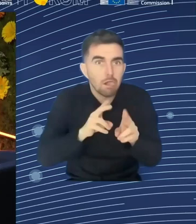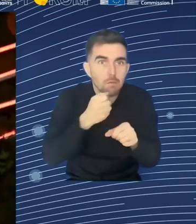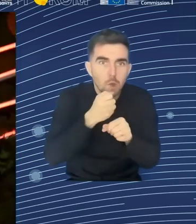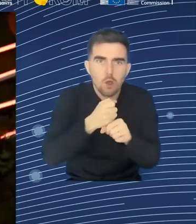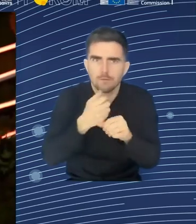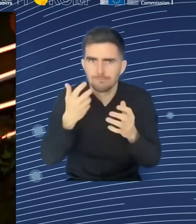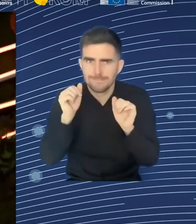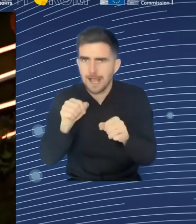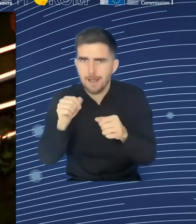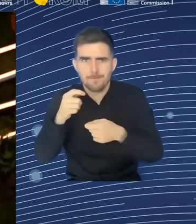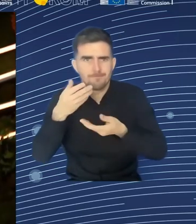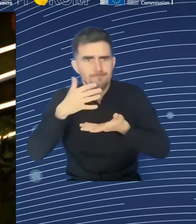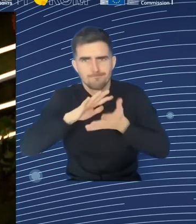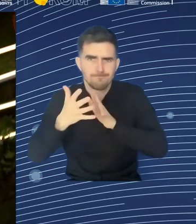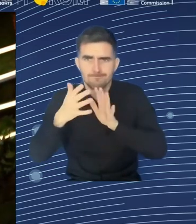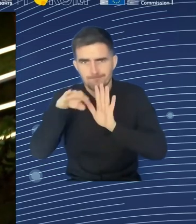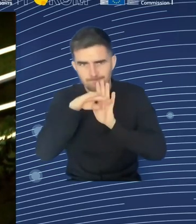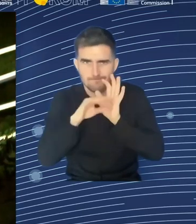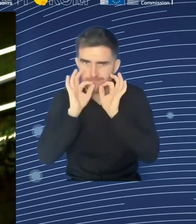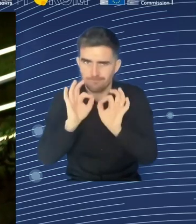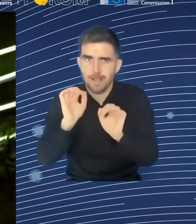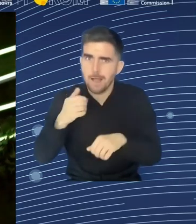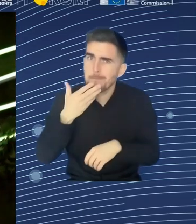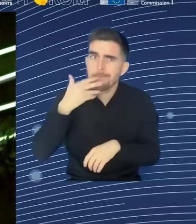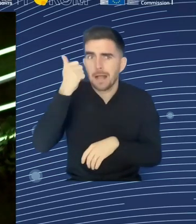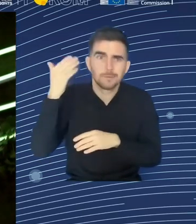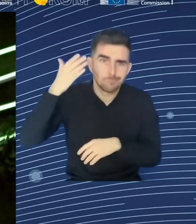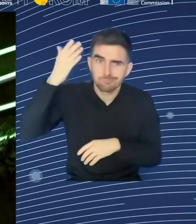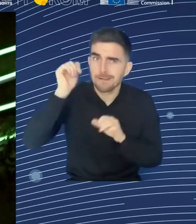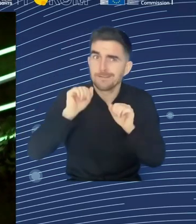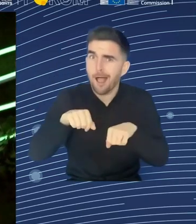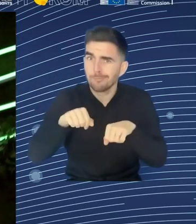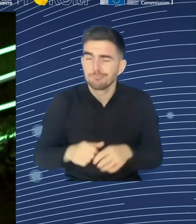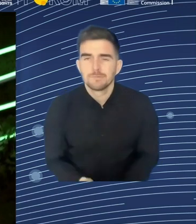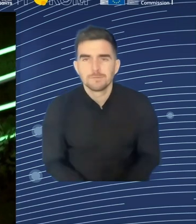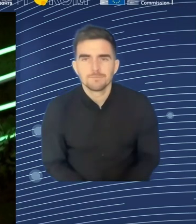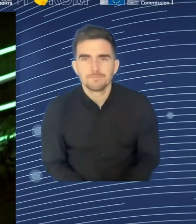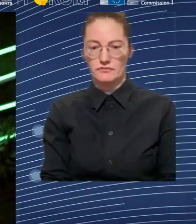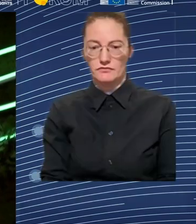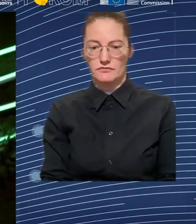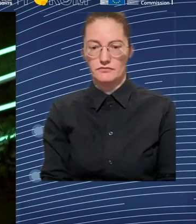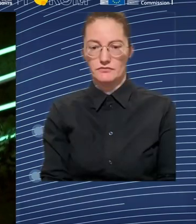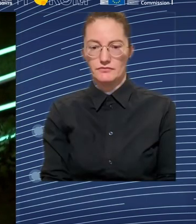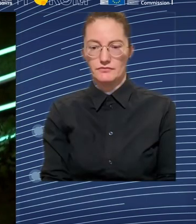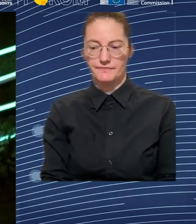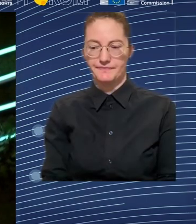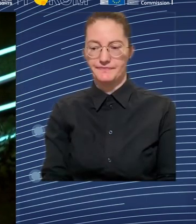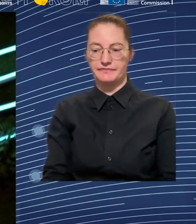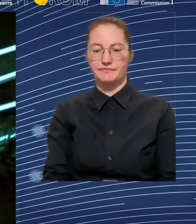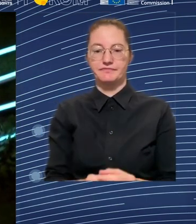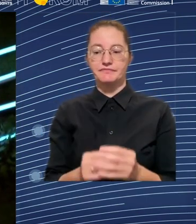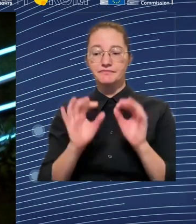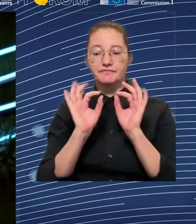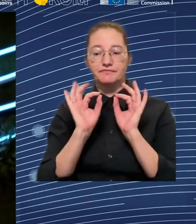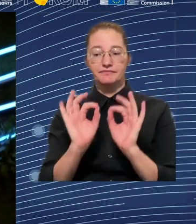Barbara. Trade unions are willing, ready, have got plans, ideas, and want to be part of that discussion. You can help us though.